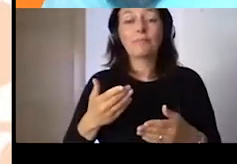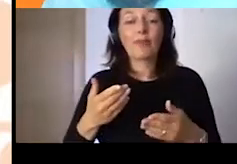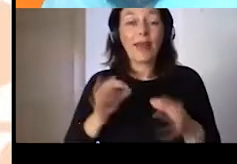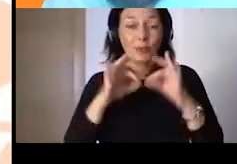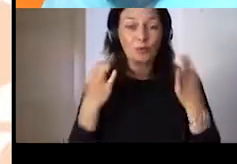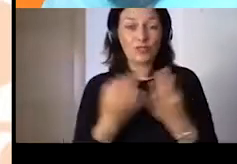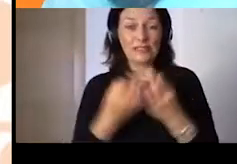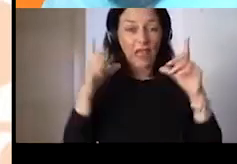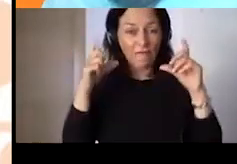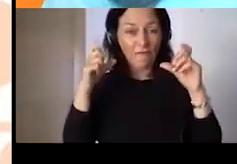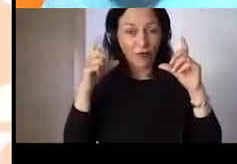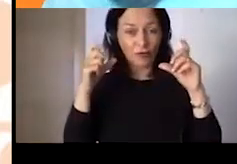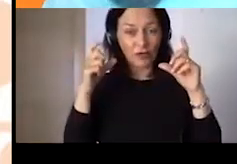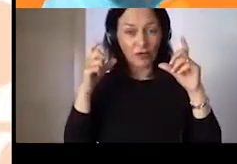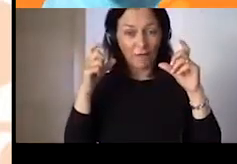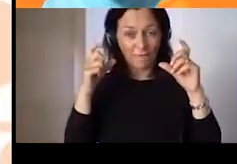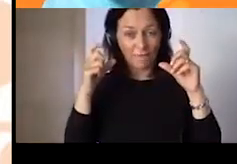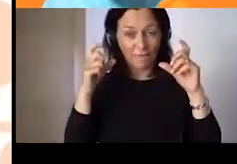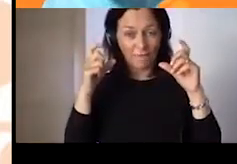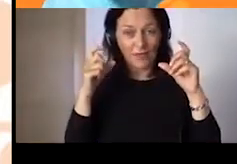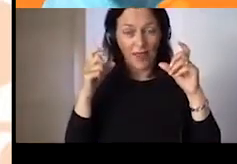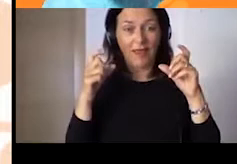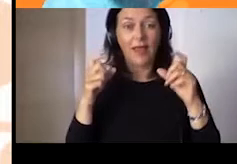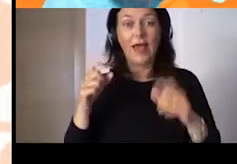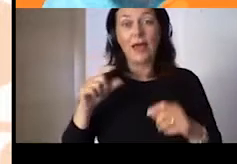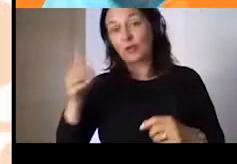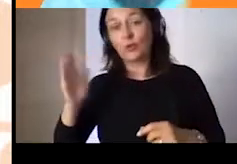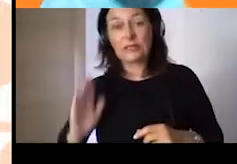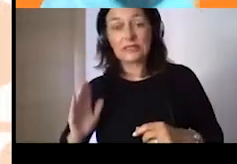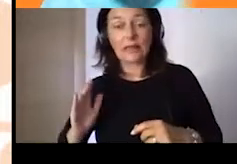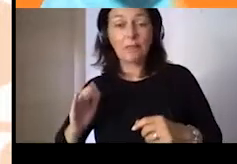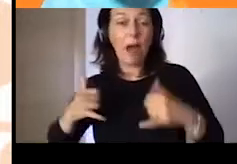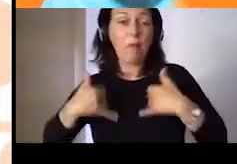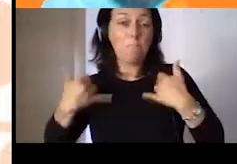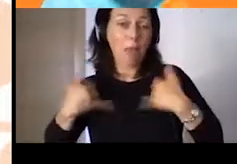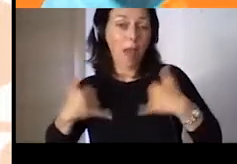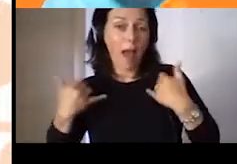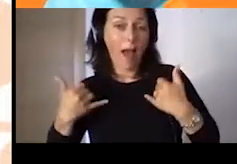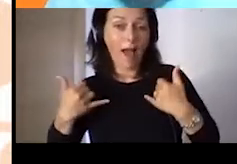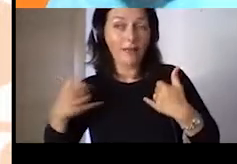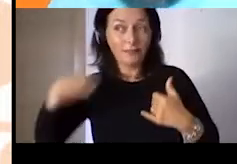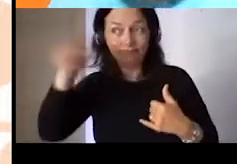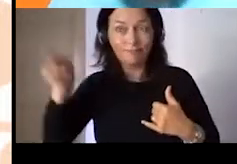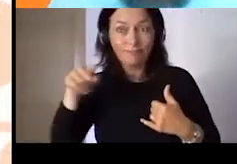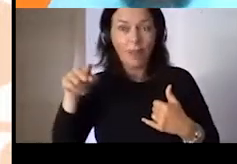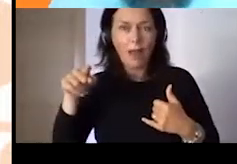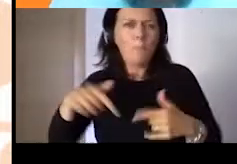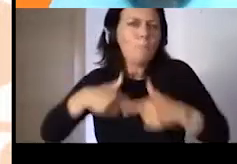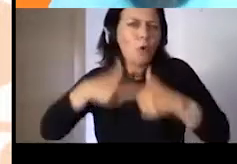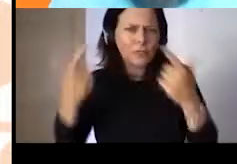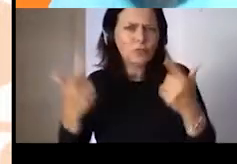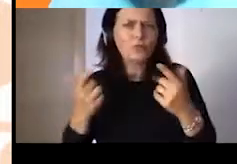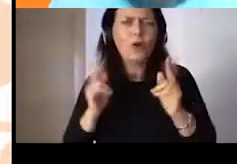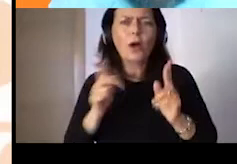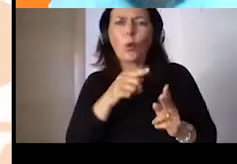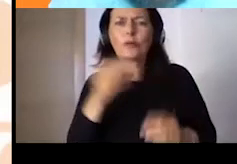people explaining how to digitalize these memories. Well, this was a life changing experience for me.